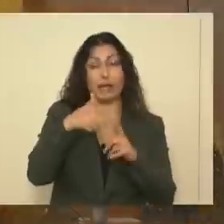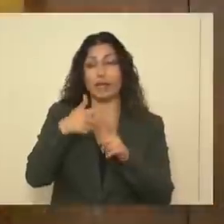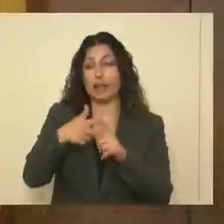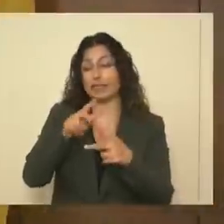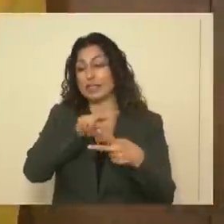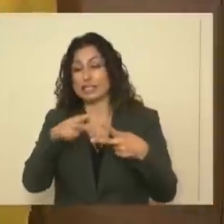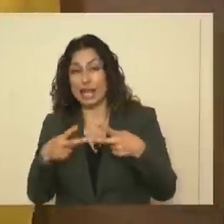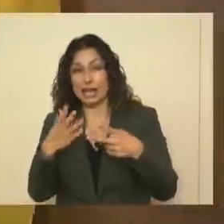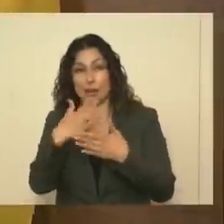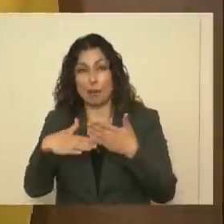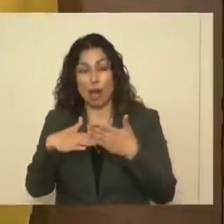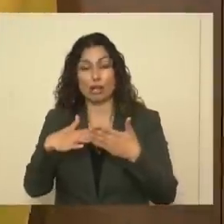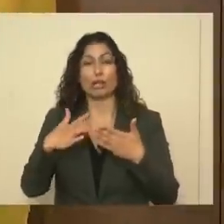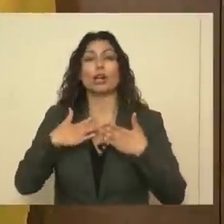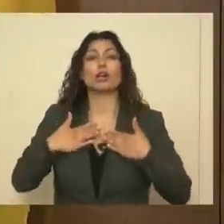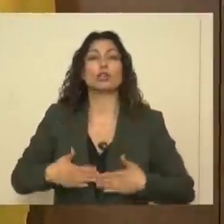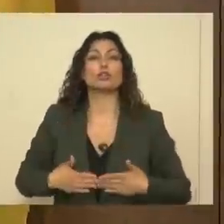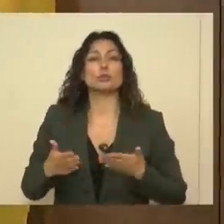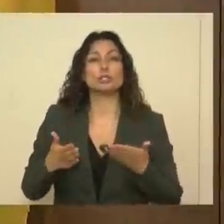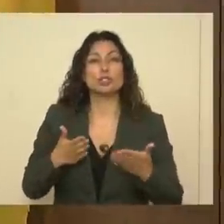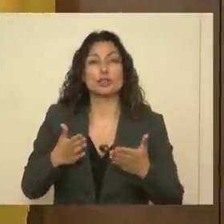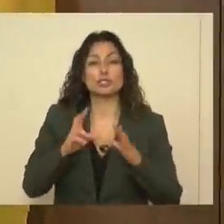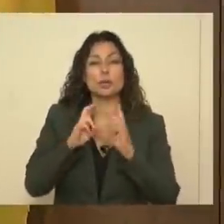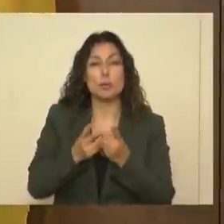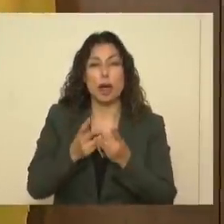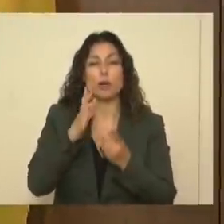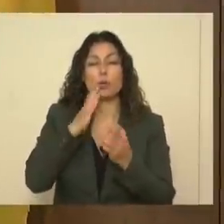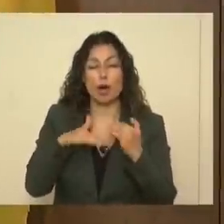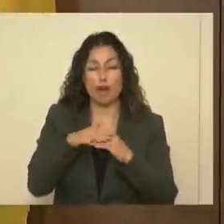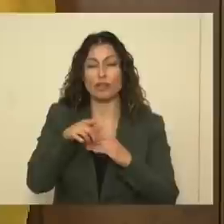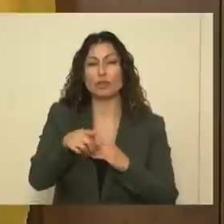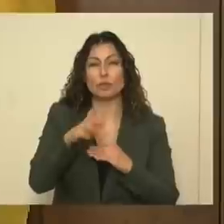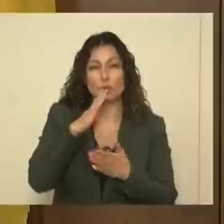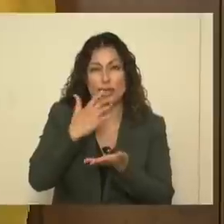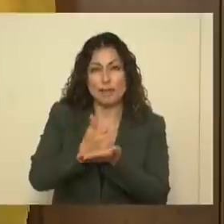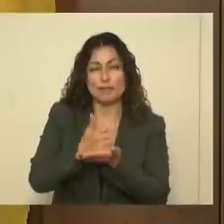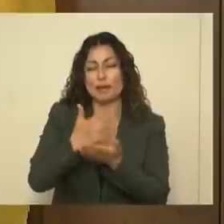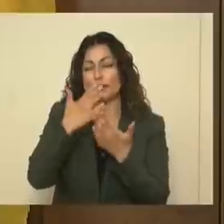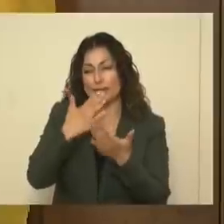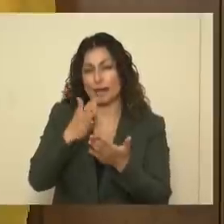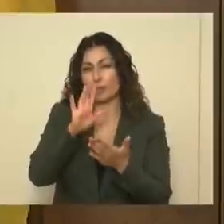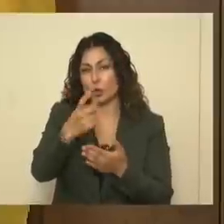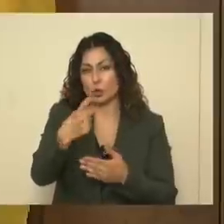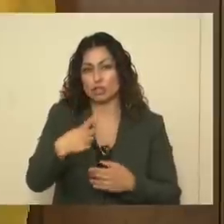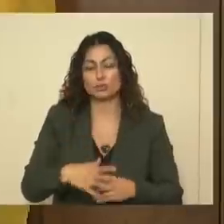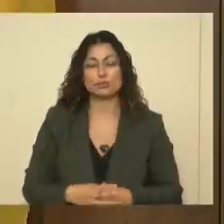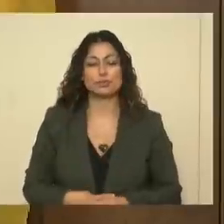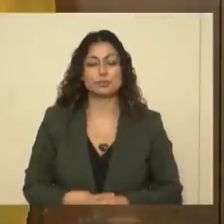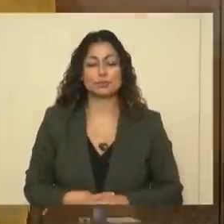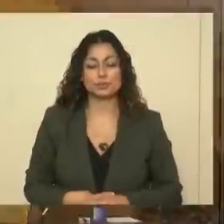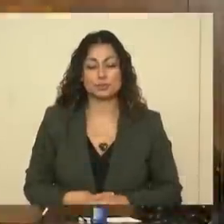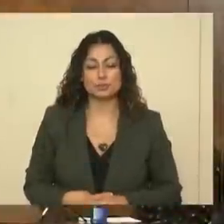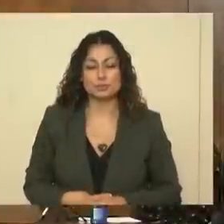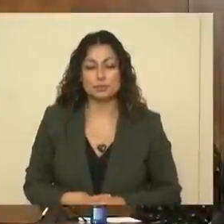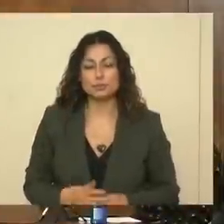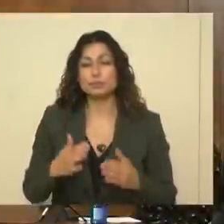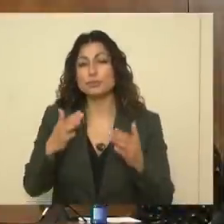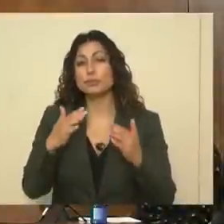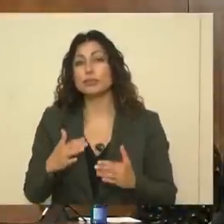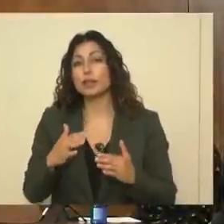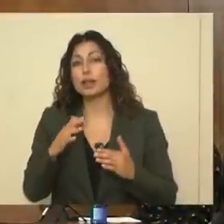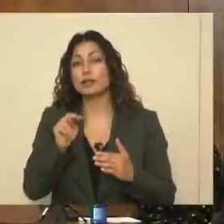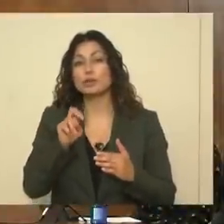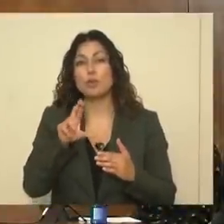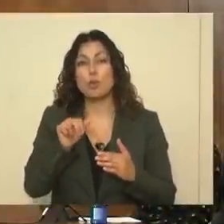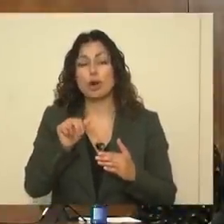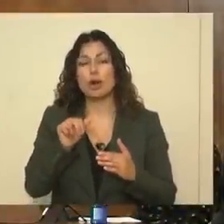second part of that. Human Services Department has got you covered. And so thank you for that question. Thank you, Governor. Next, I will